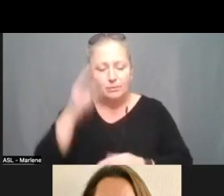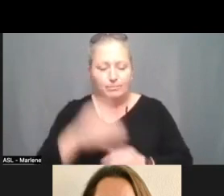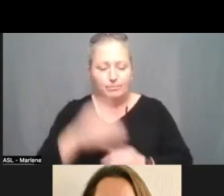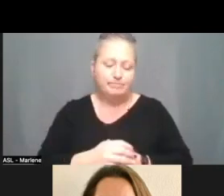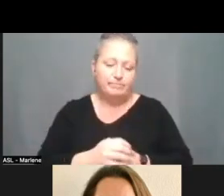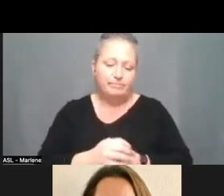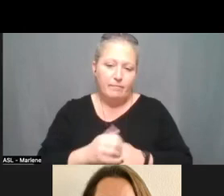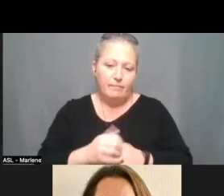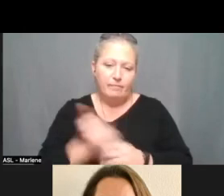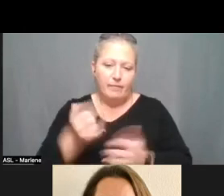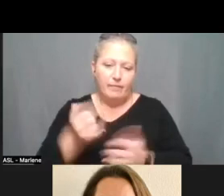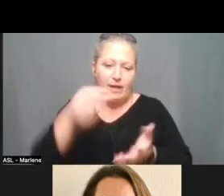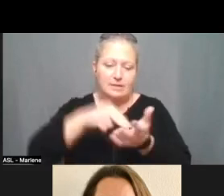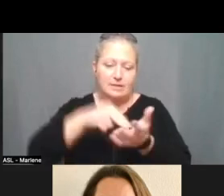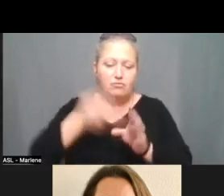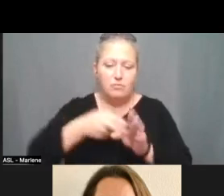Please stand and join.